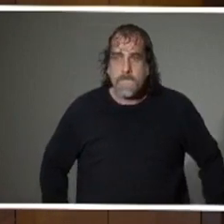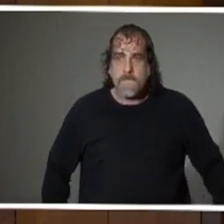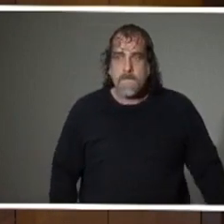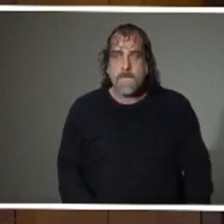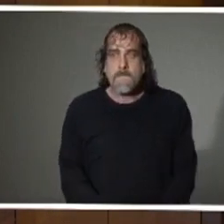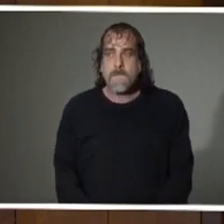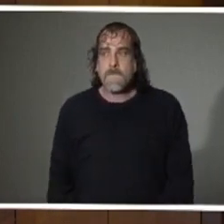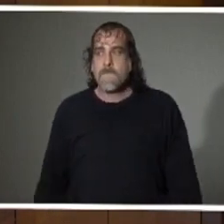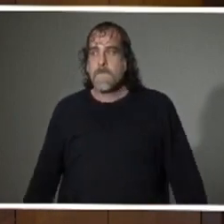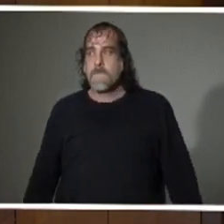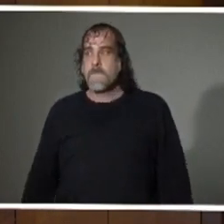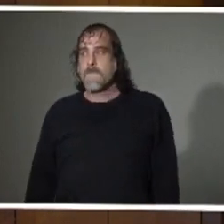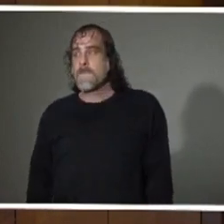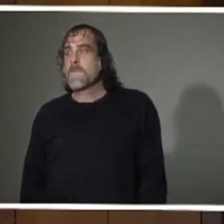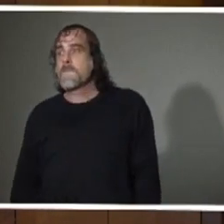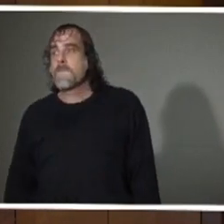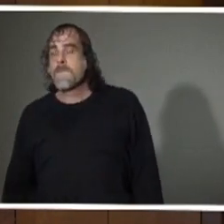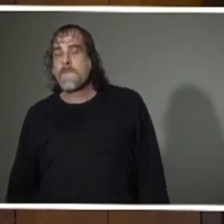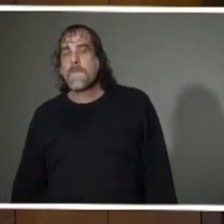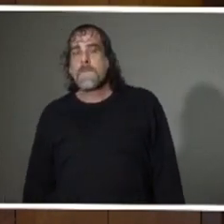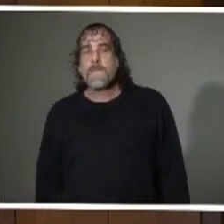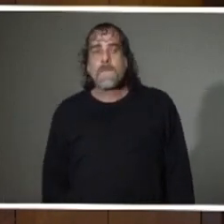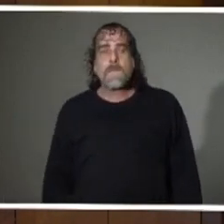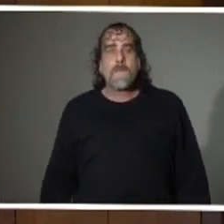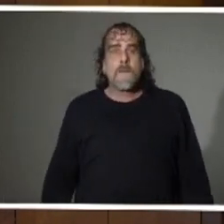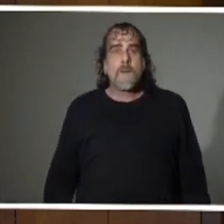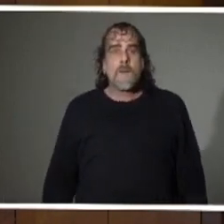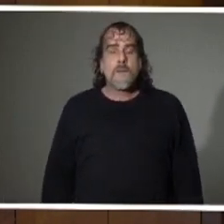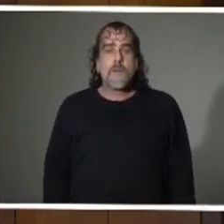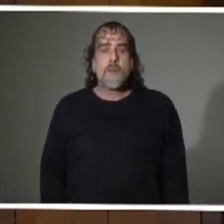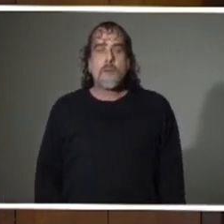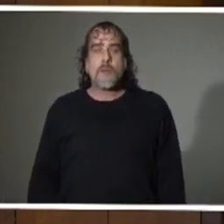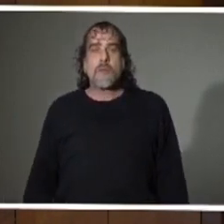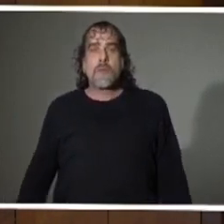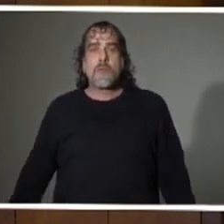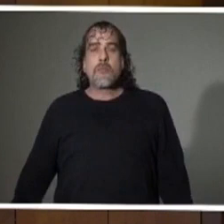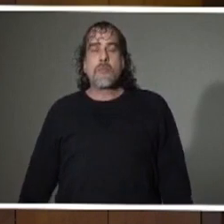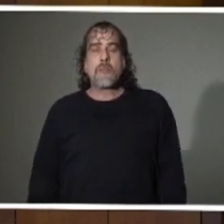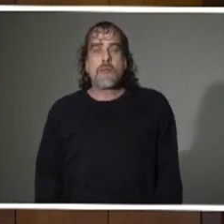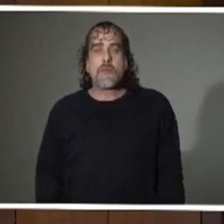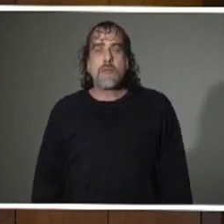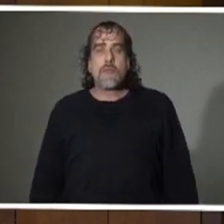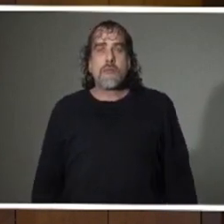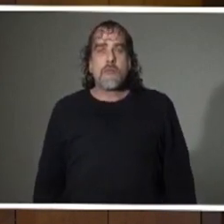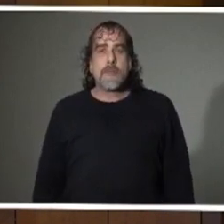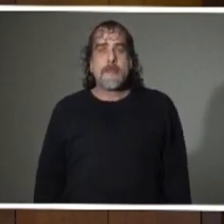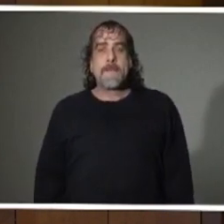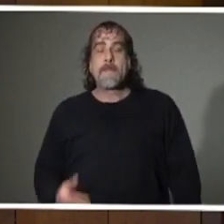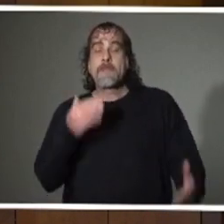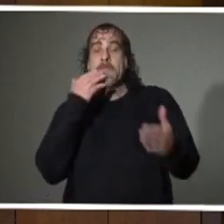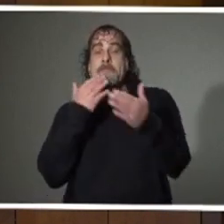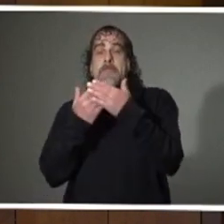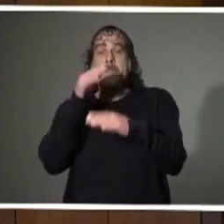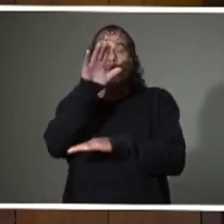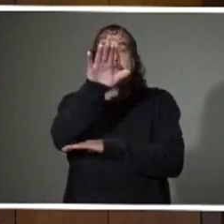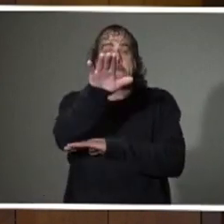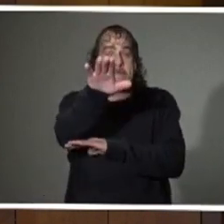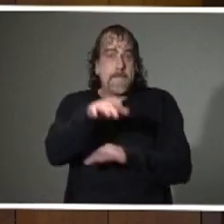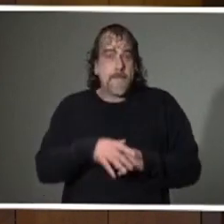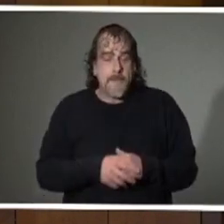team. Important to note, some of those individuals were part of his campaign. He says they will only issue recommendations.